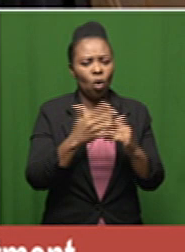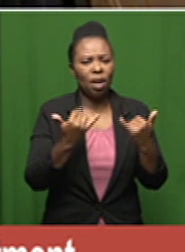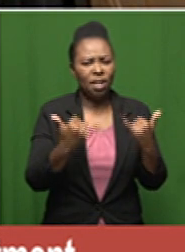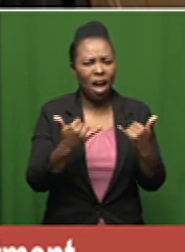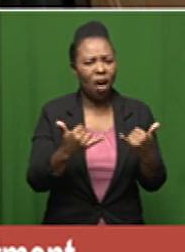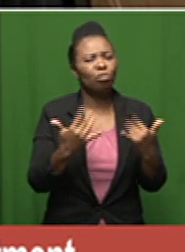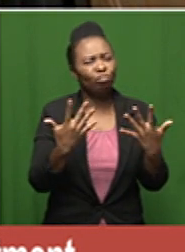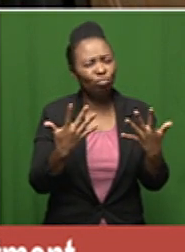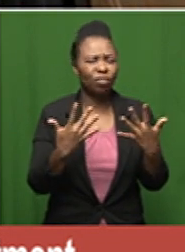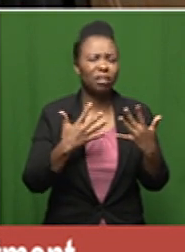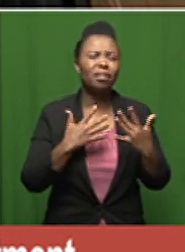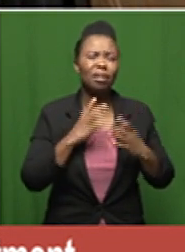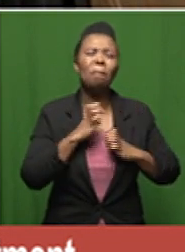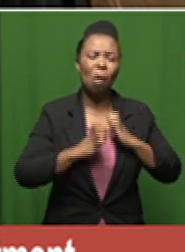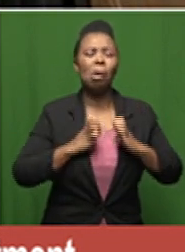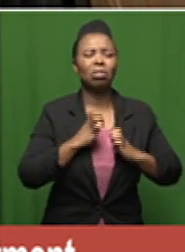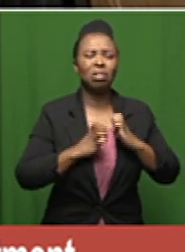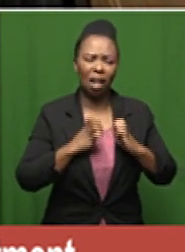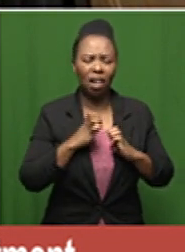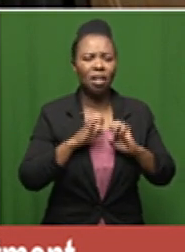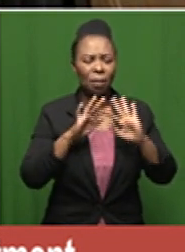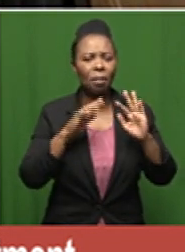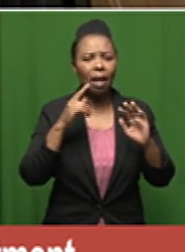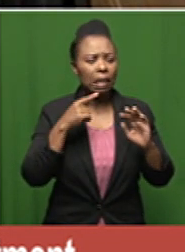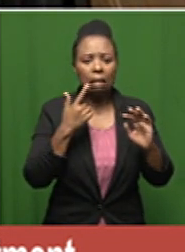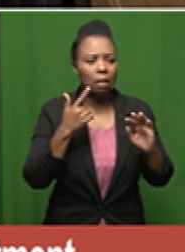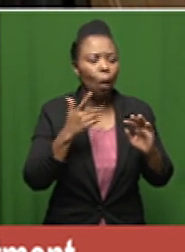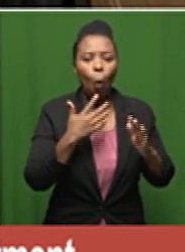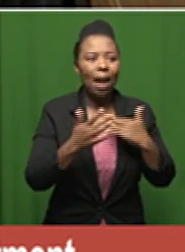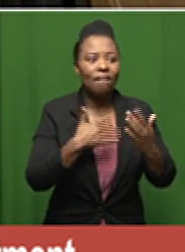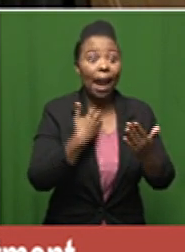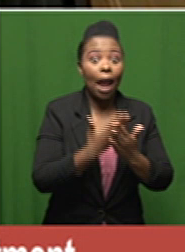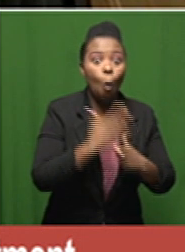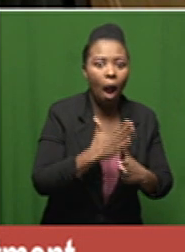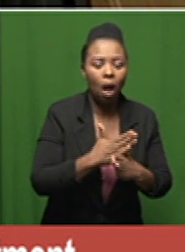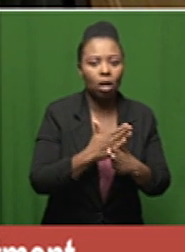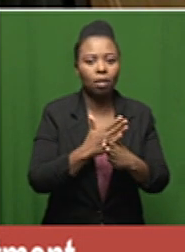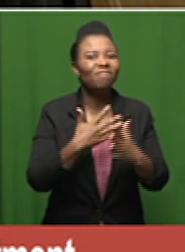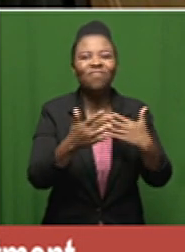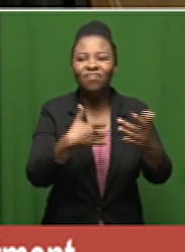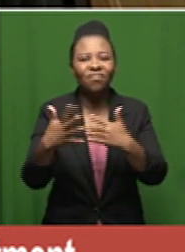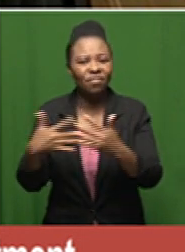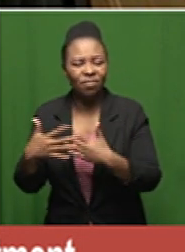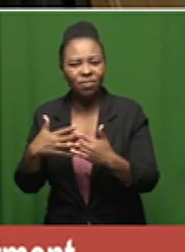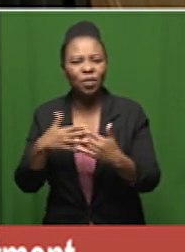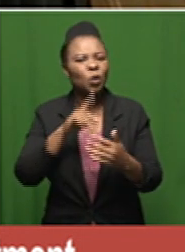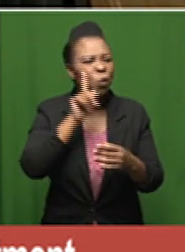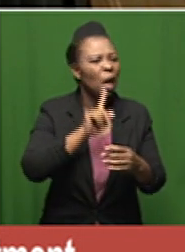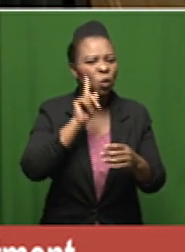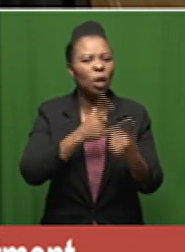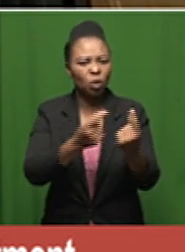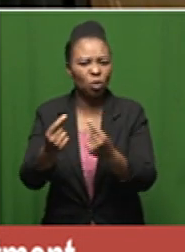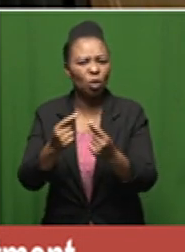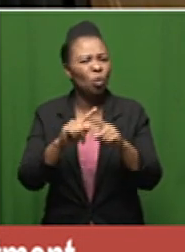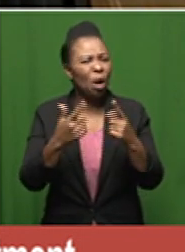can get very emotional because we cling to anything that can work and and this is why it's a so